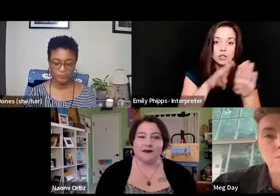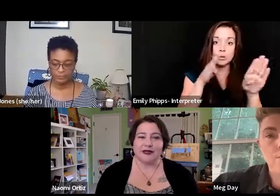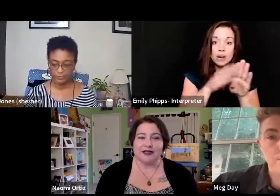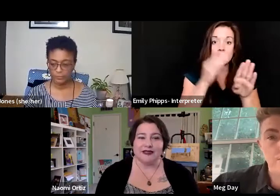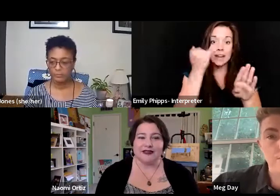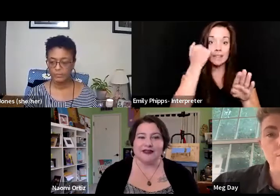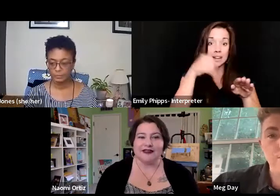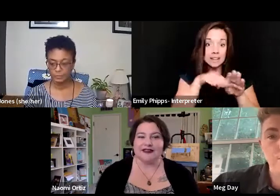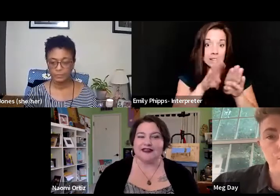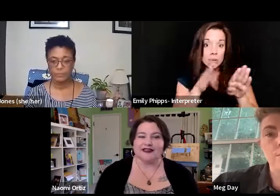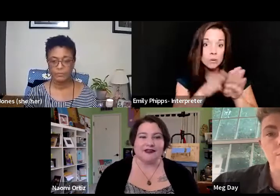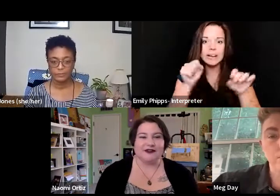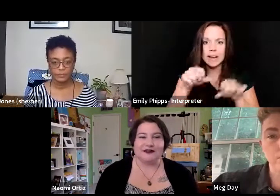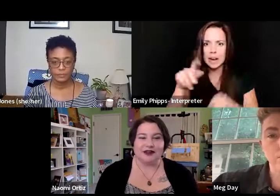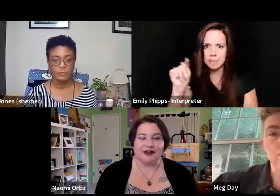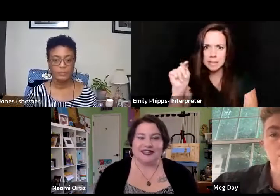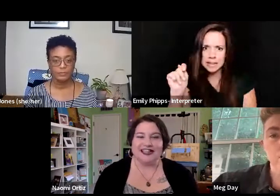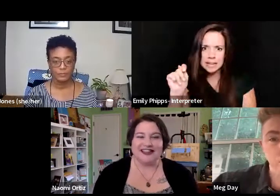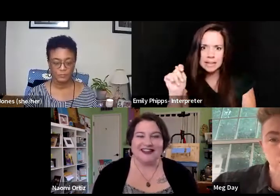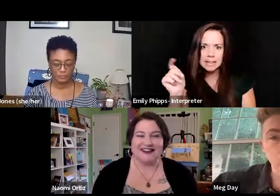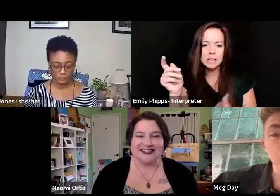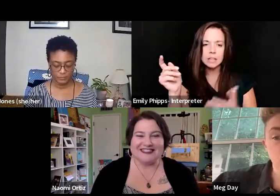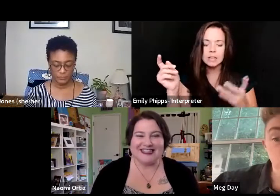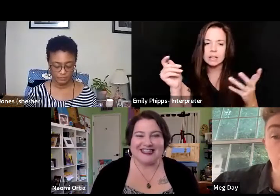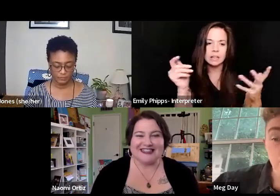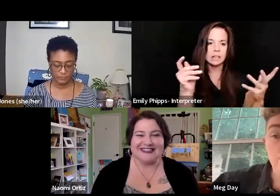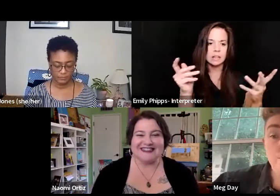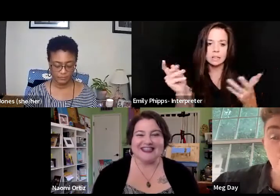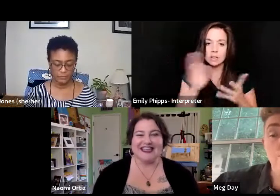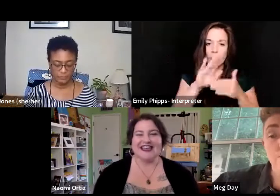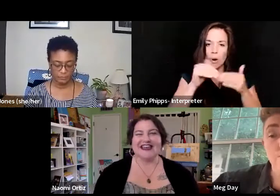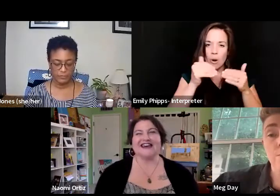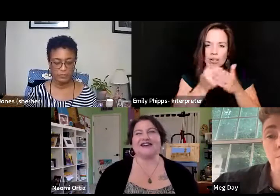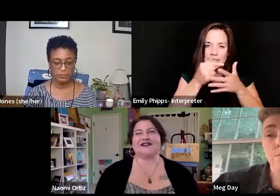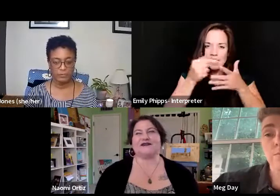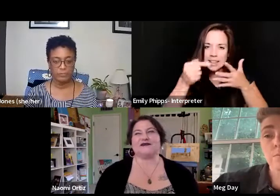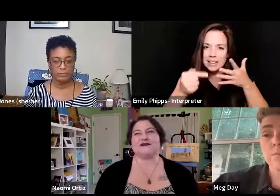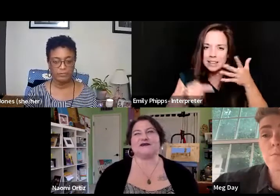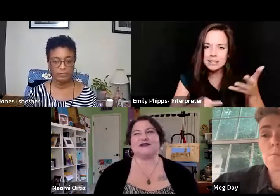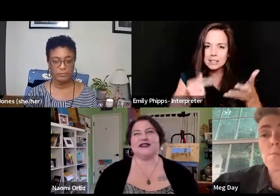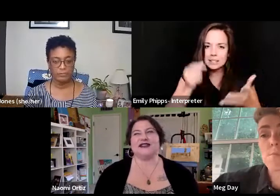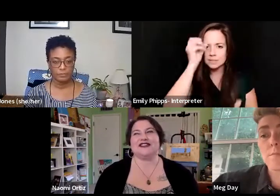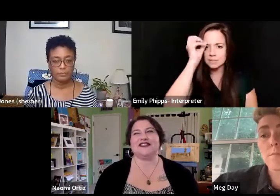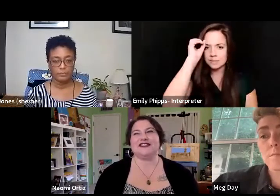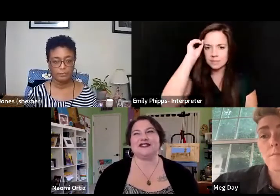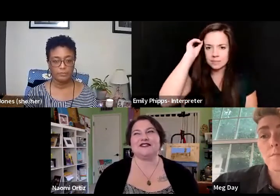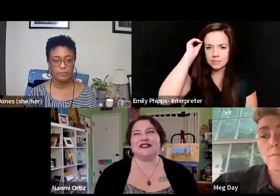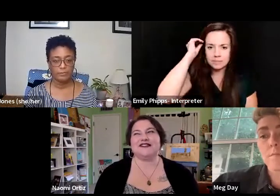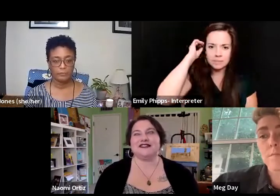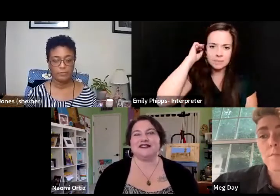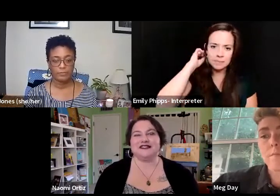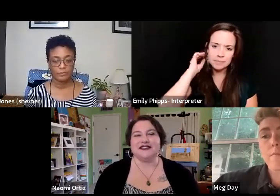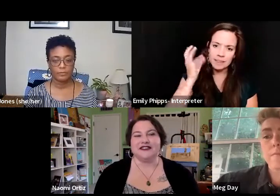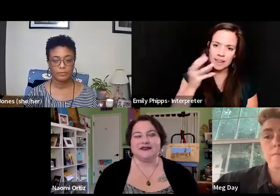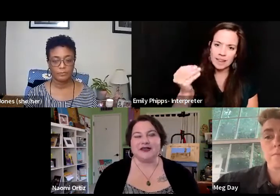door, can I pee, you know, all these things, um, and just like literally being